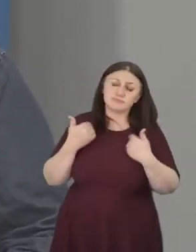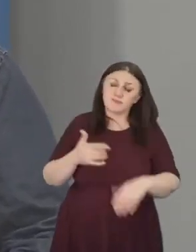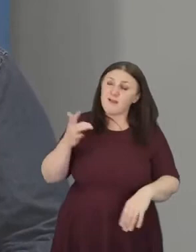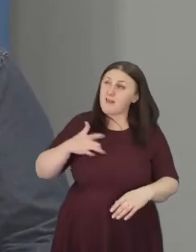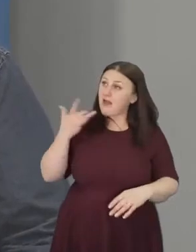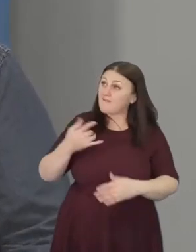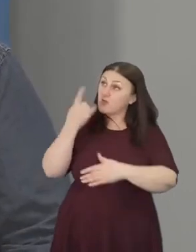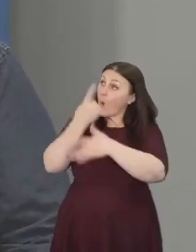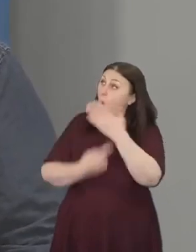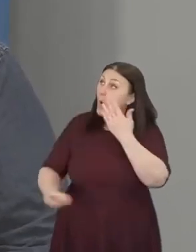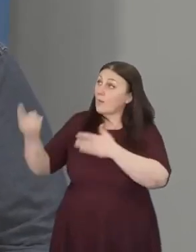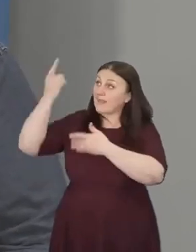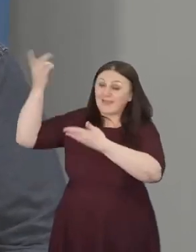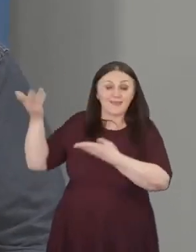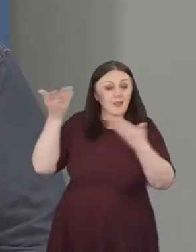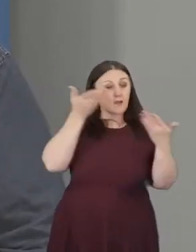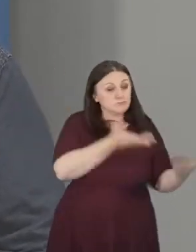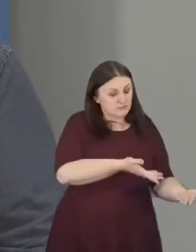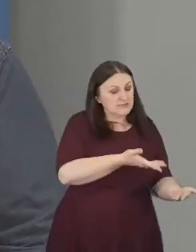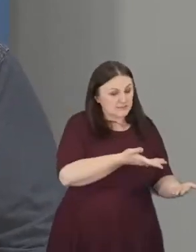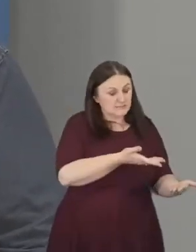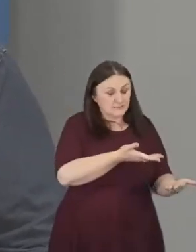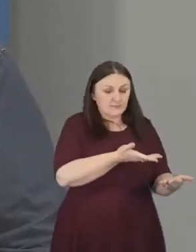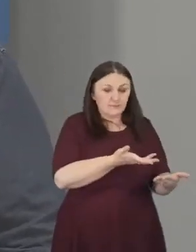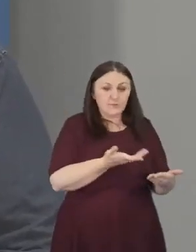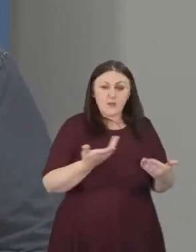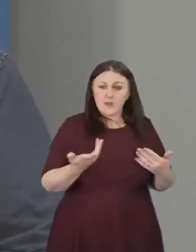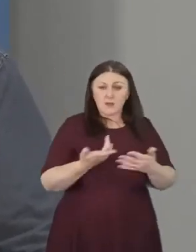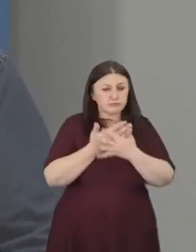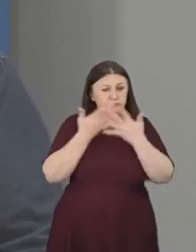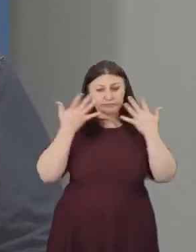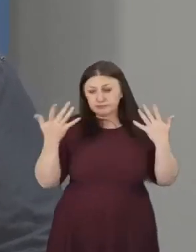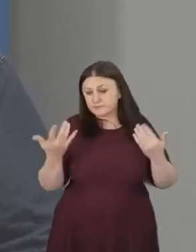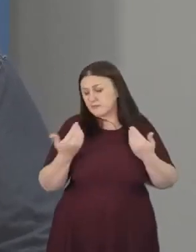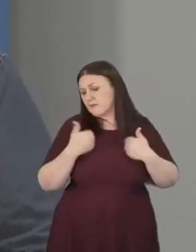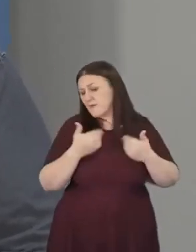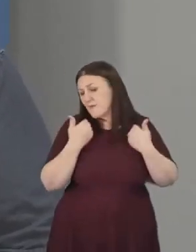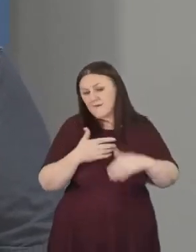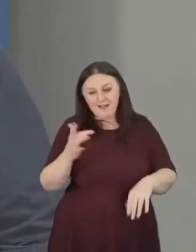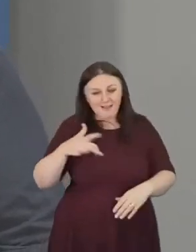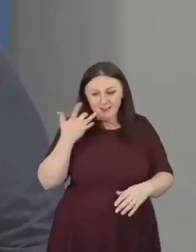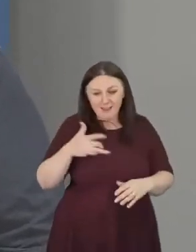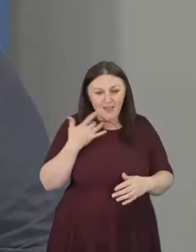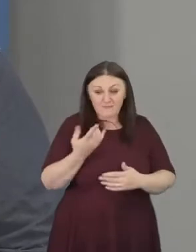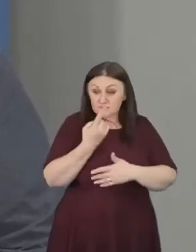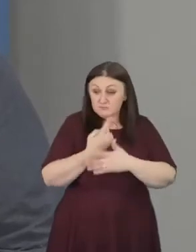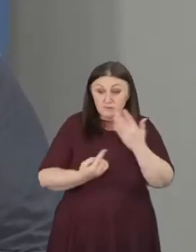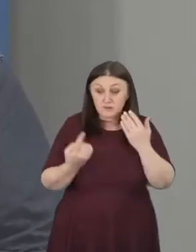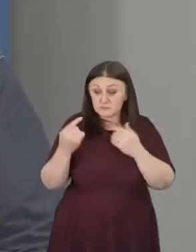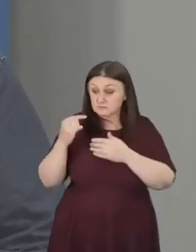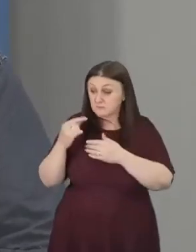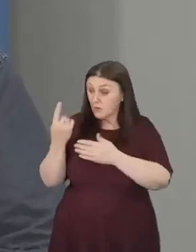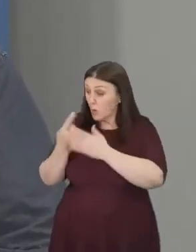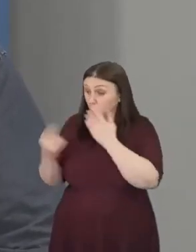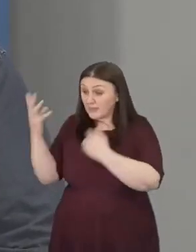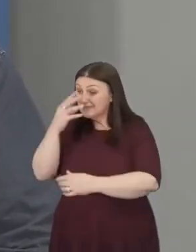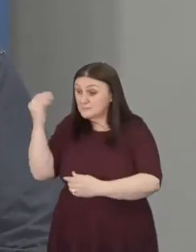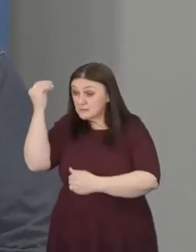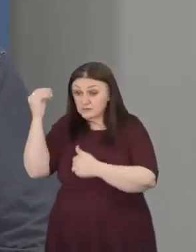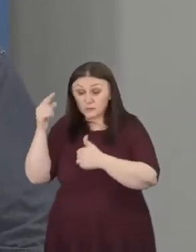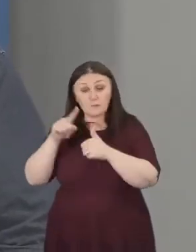of abundant life, we don't see it solely in the spiritual realm, but very much in the physical realm as well,